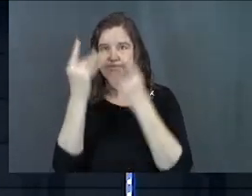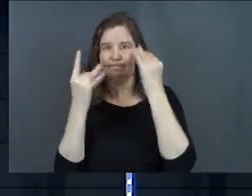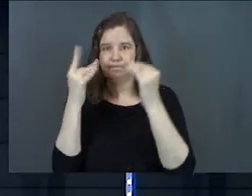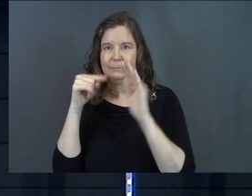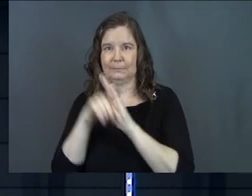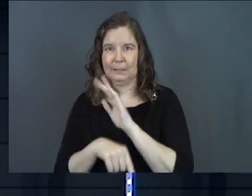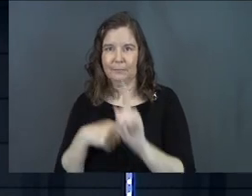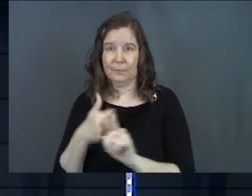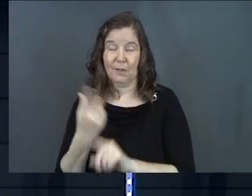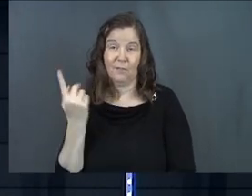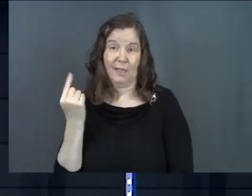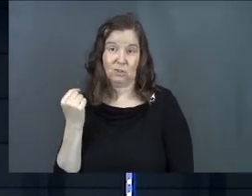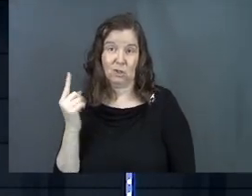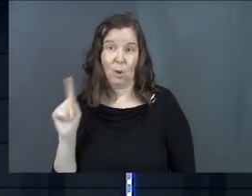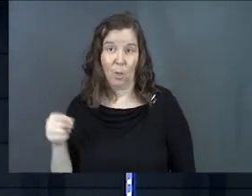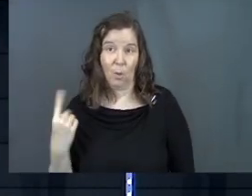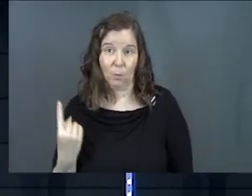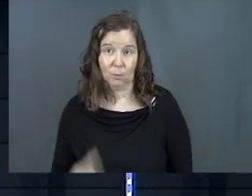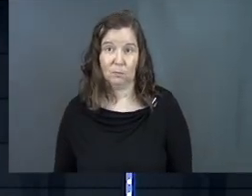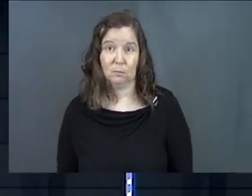suicide last year alone.